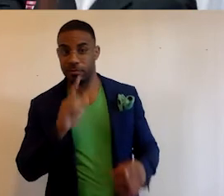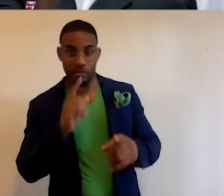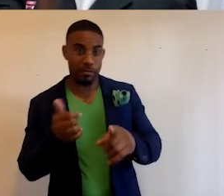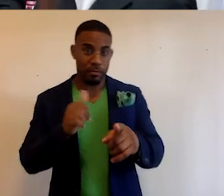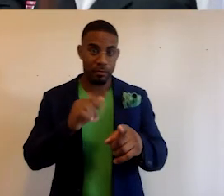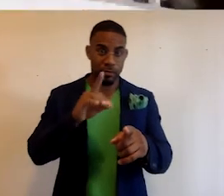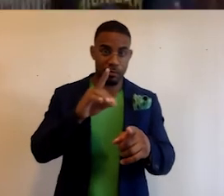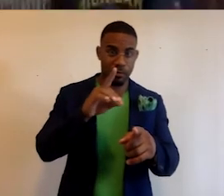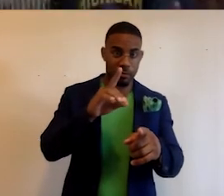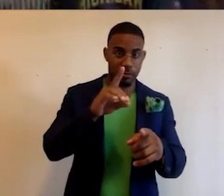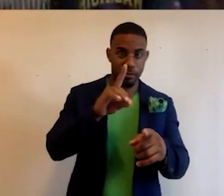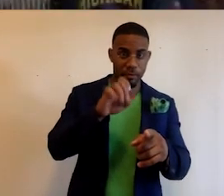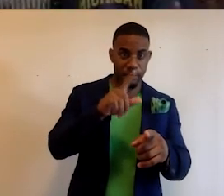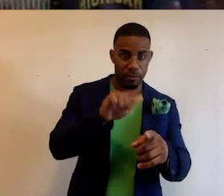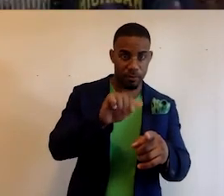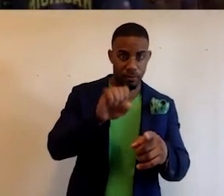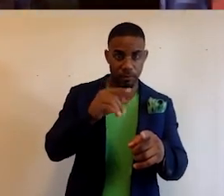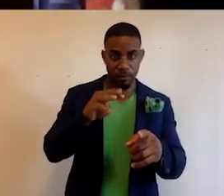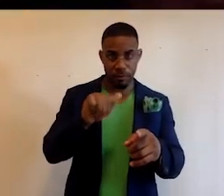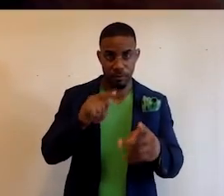Sigma Theta. We also have